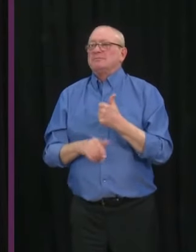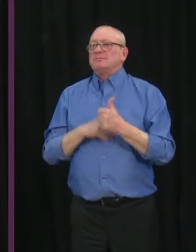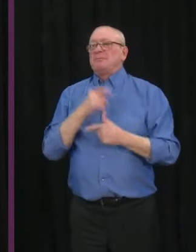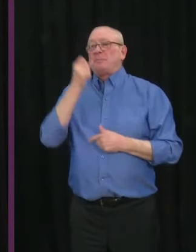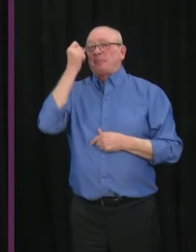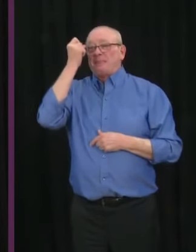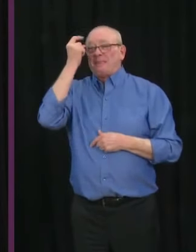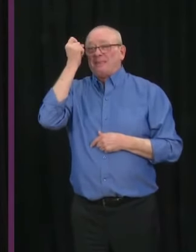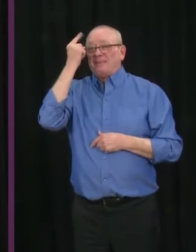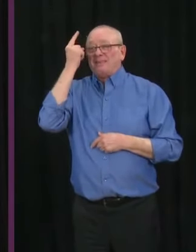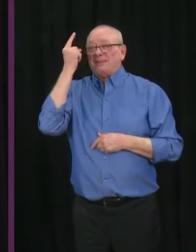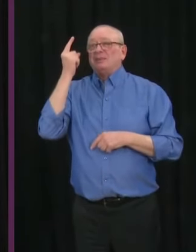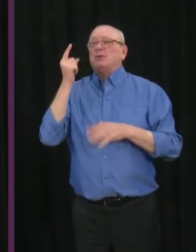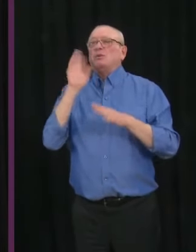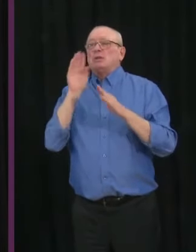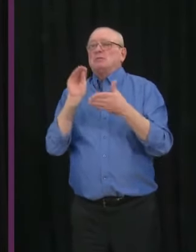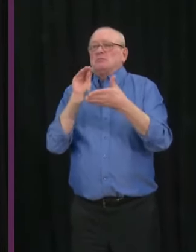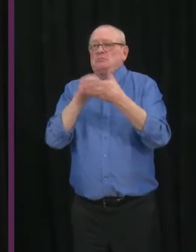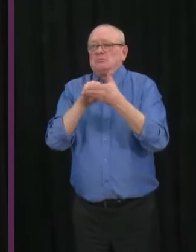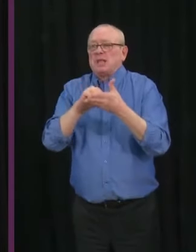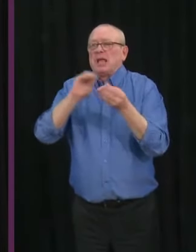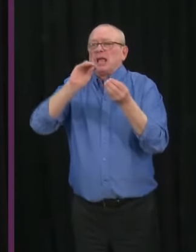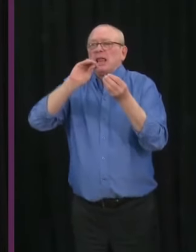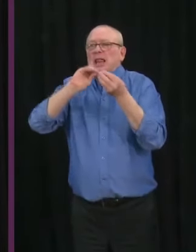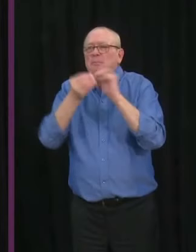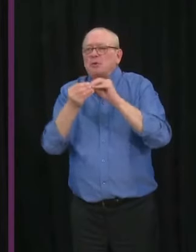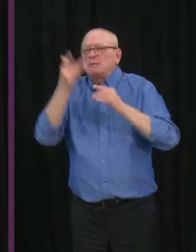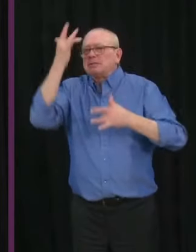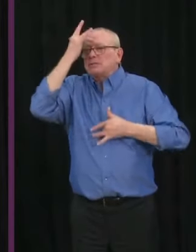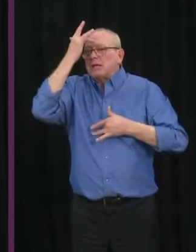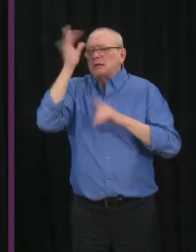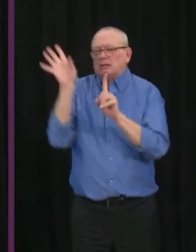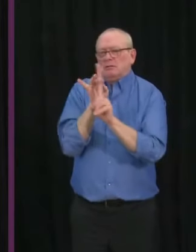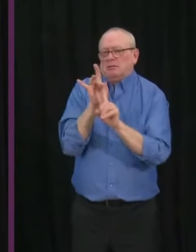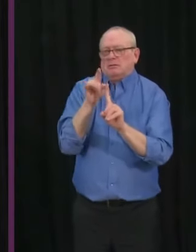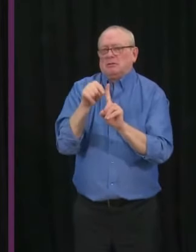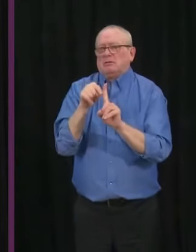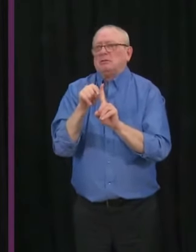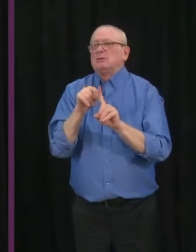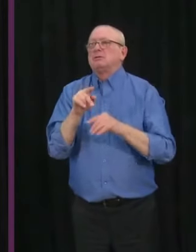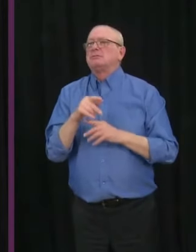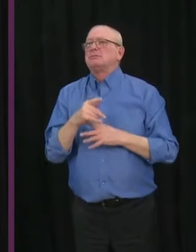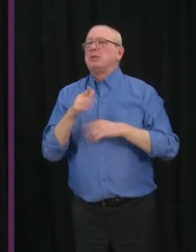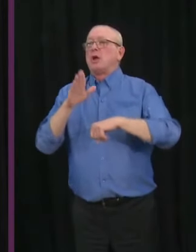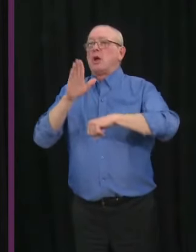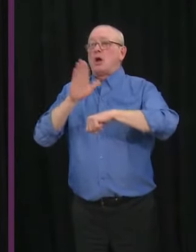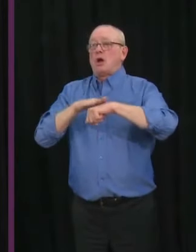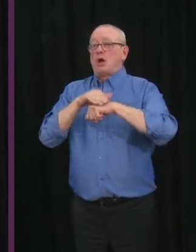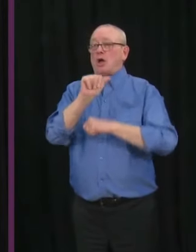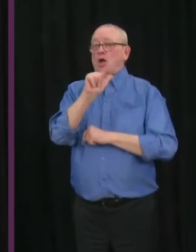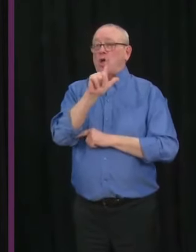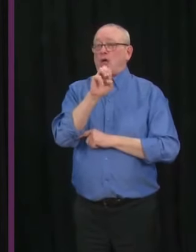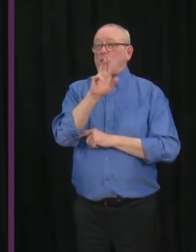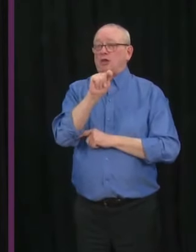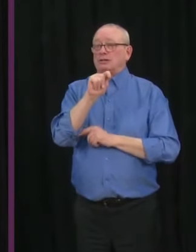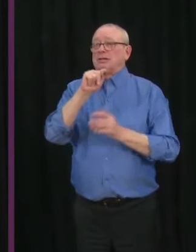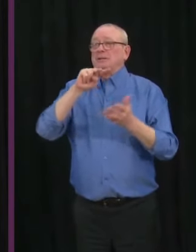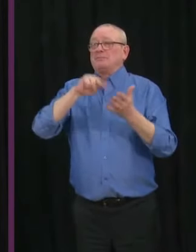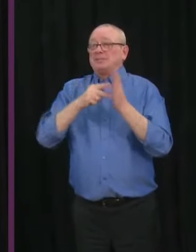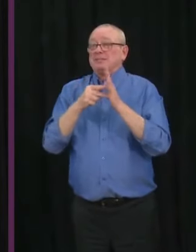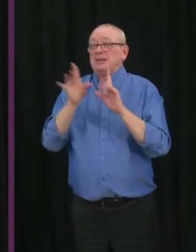number ranges for schools with cases. An alert will apply to schools with one to four cases,